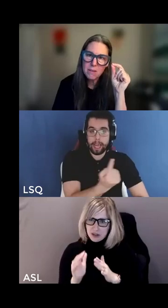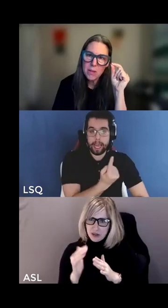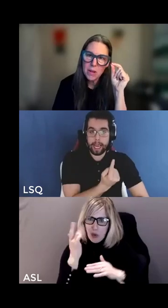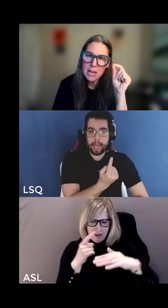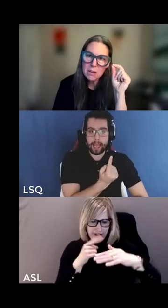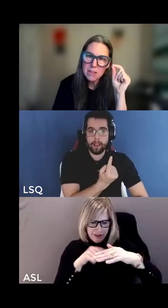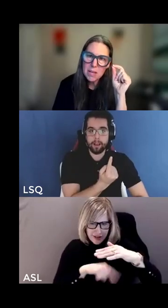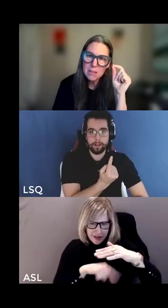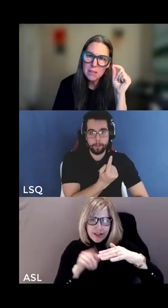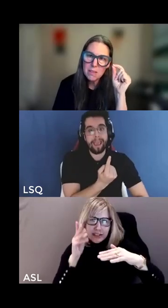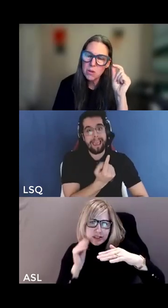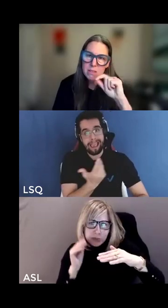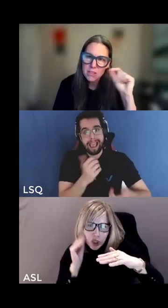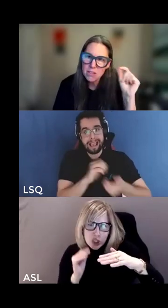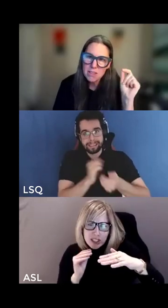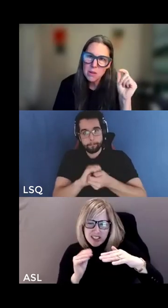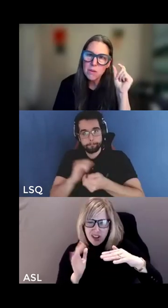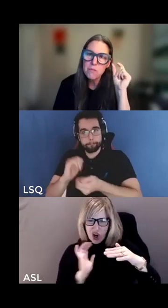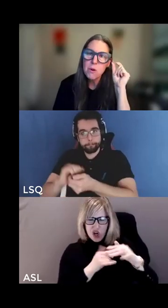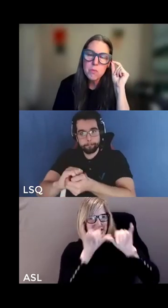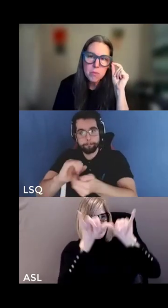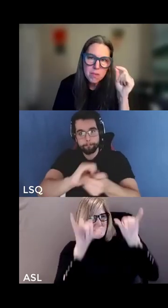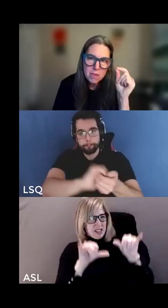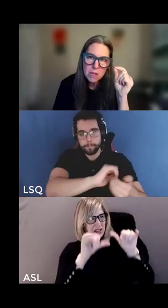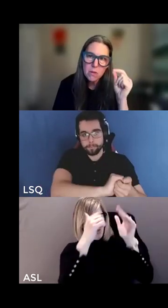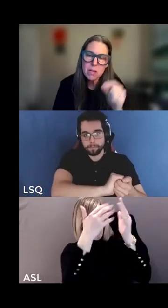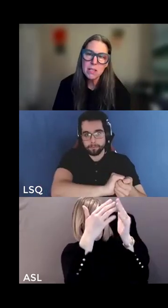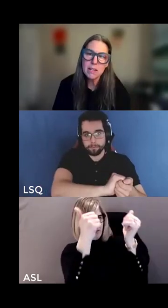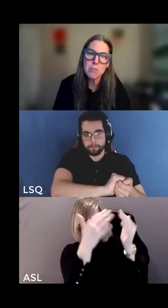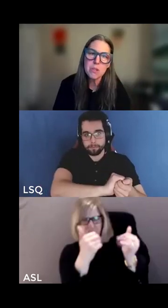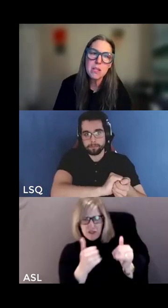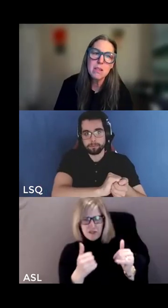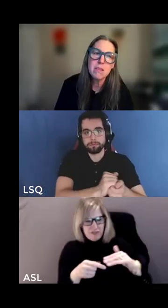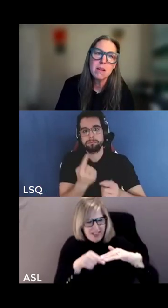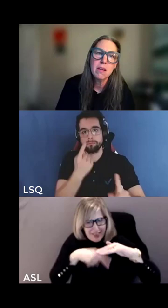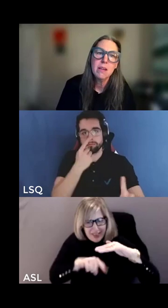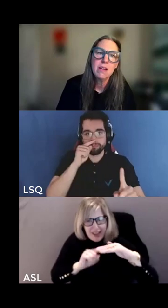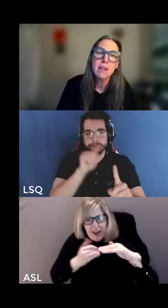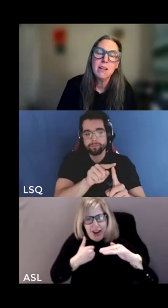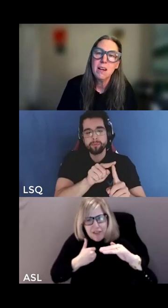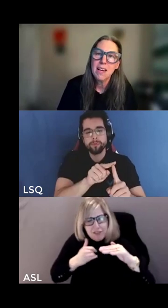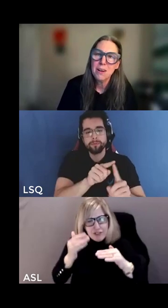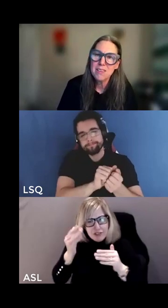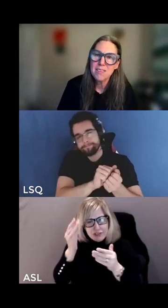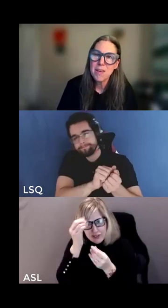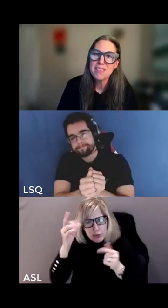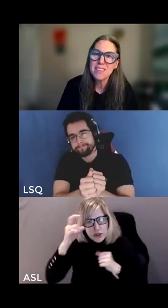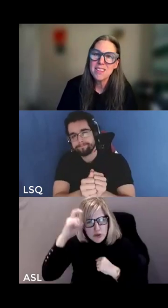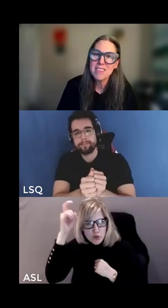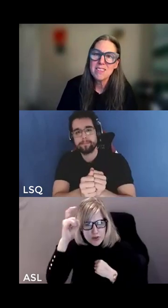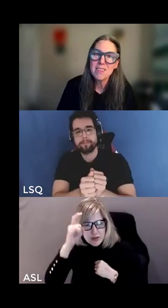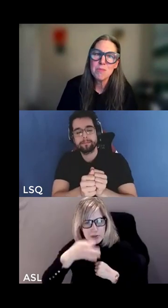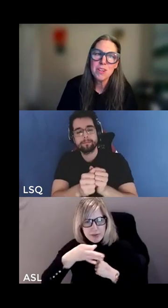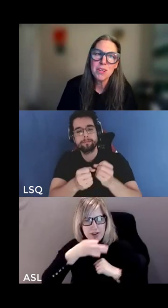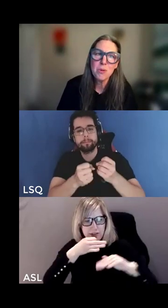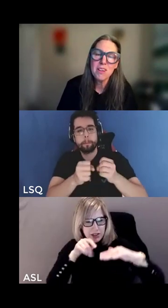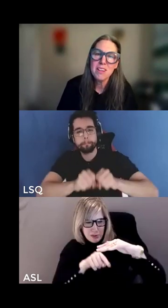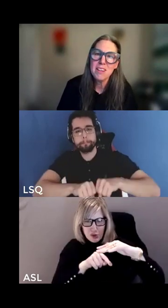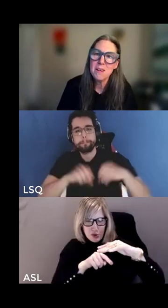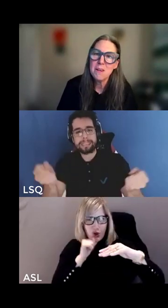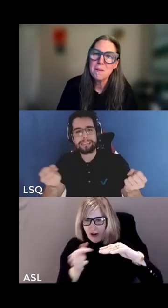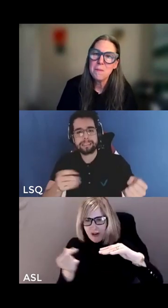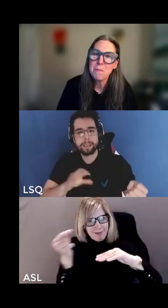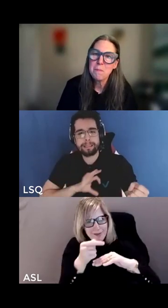on how to dismantle these coins not just anyone folks with specific critical expertise on how to dismantle these systems of